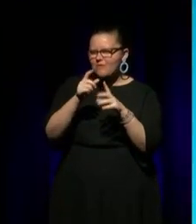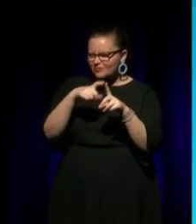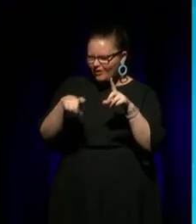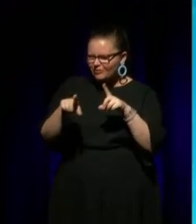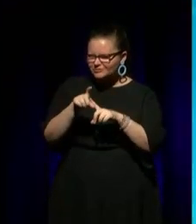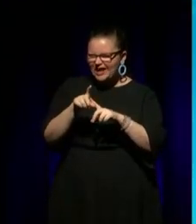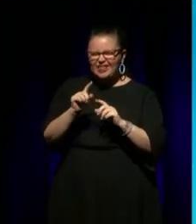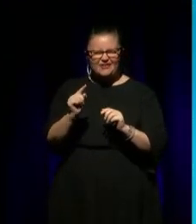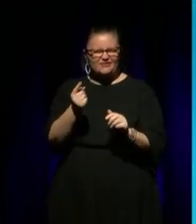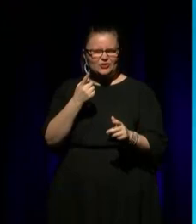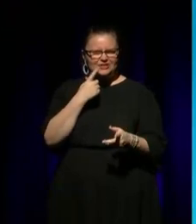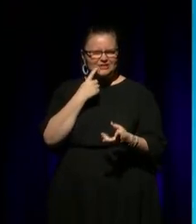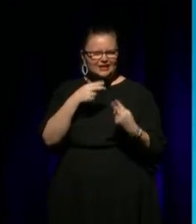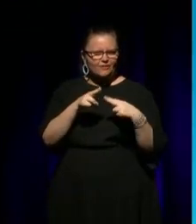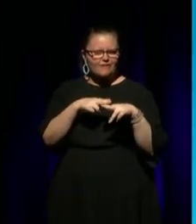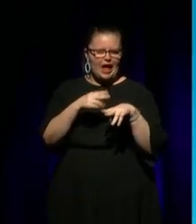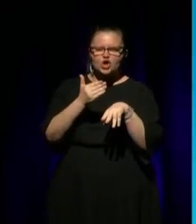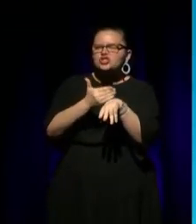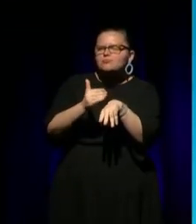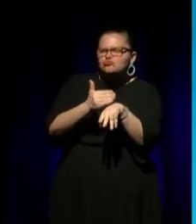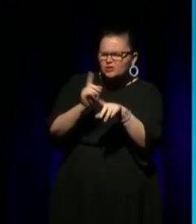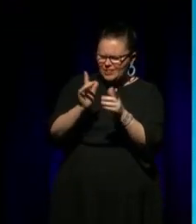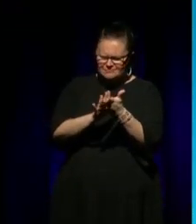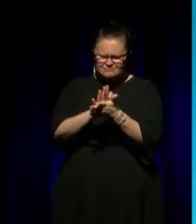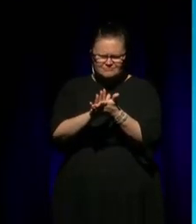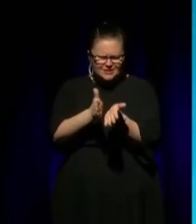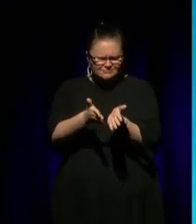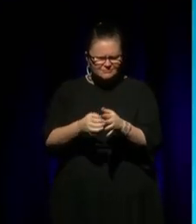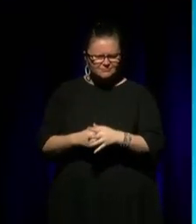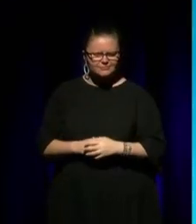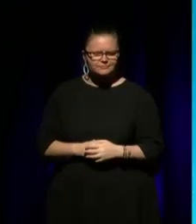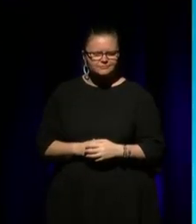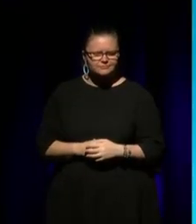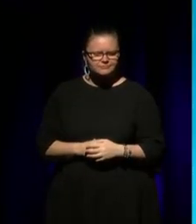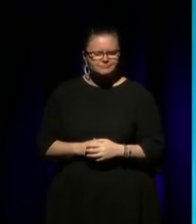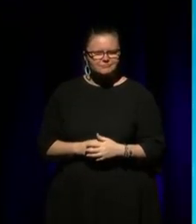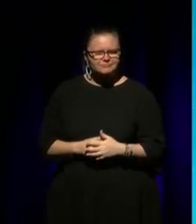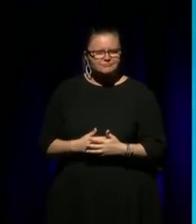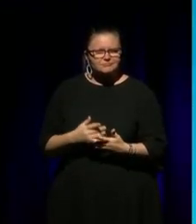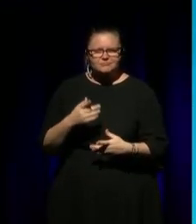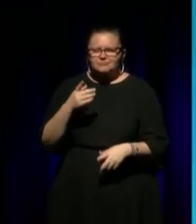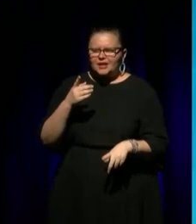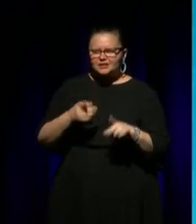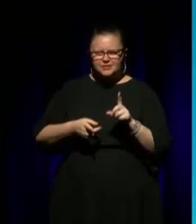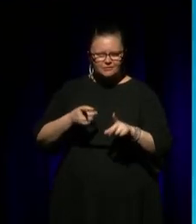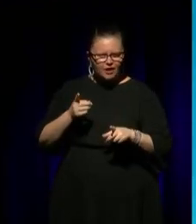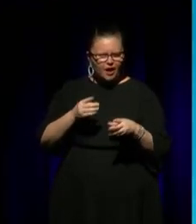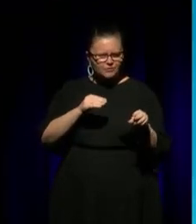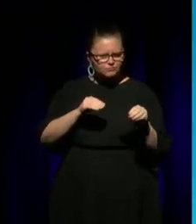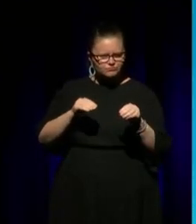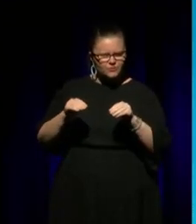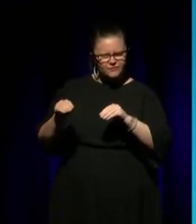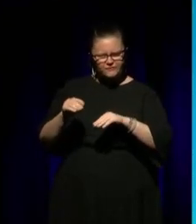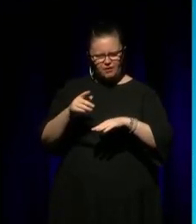of contemporary and what that was. But then, you know, every now and again, we'd shift from that concrete environment